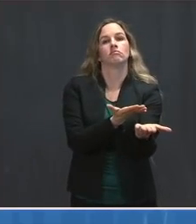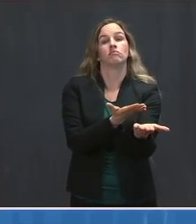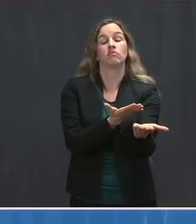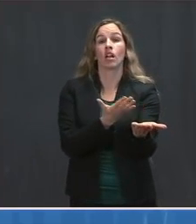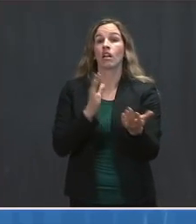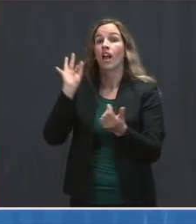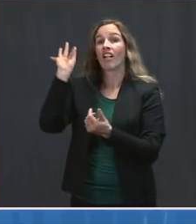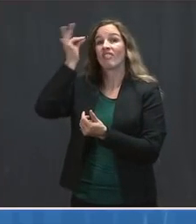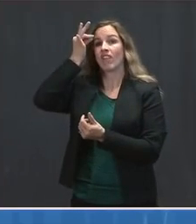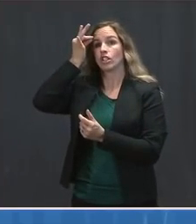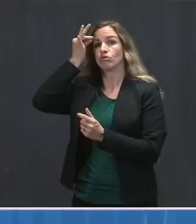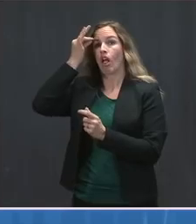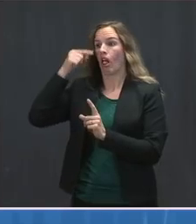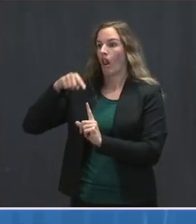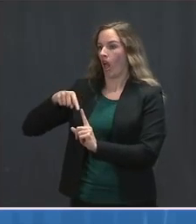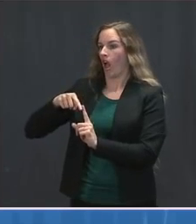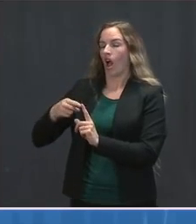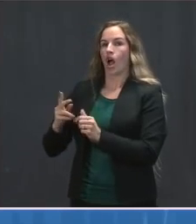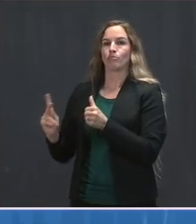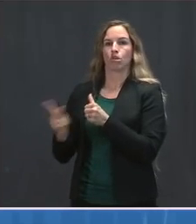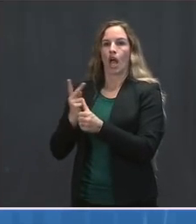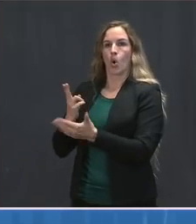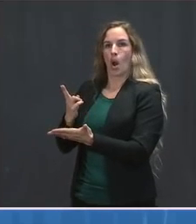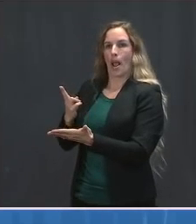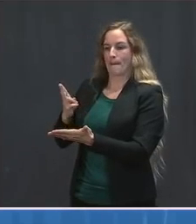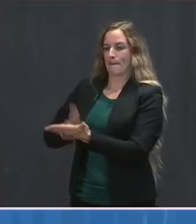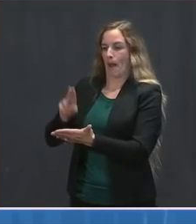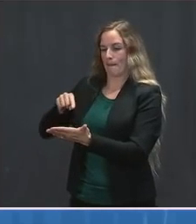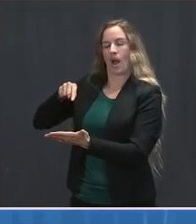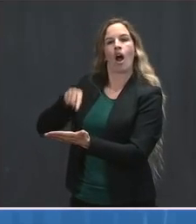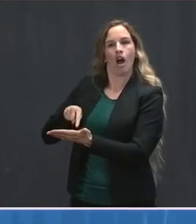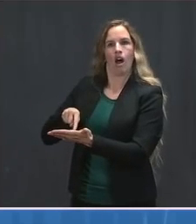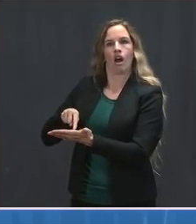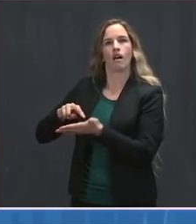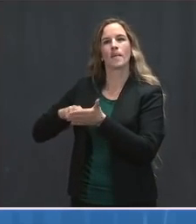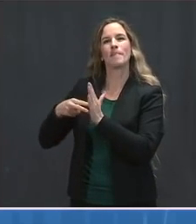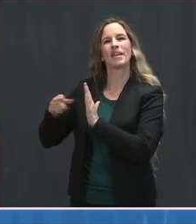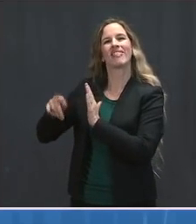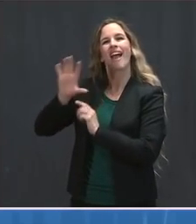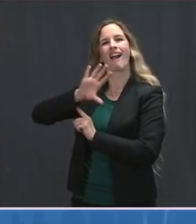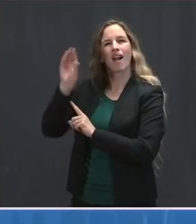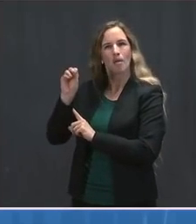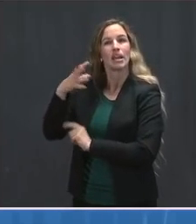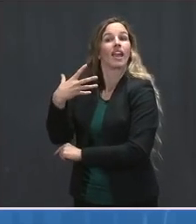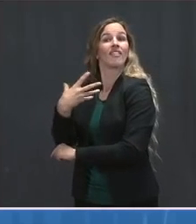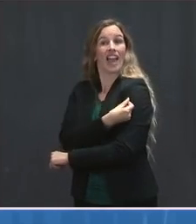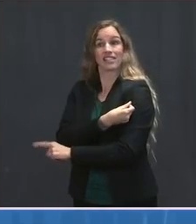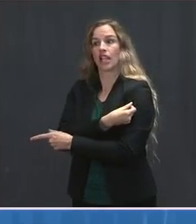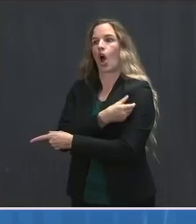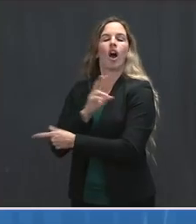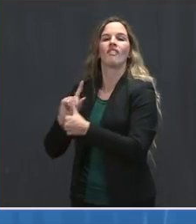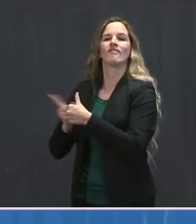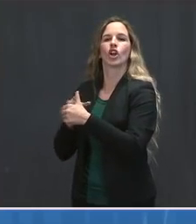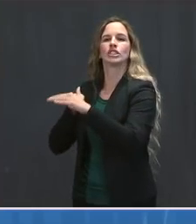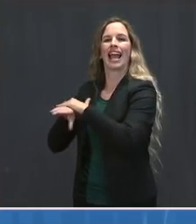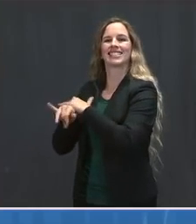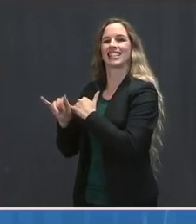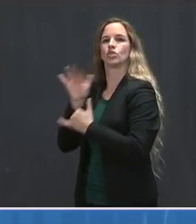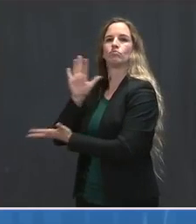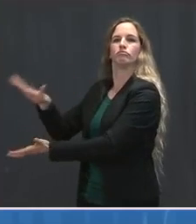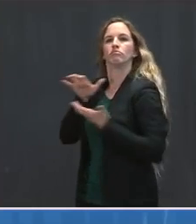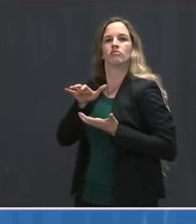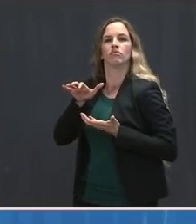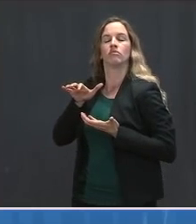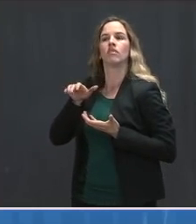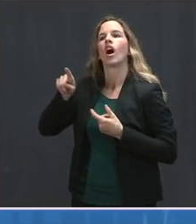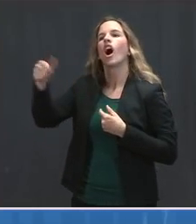priority rating on a contract, it means that company can say a vaccine manufacturer gets first access to the product they need before anyone